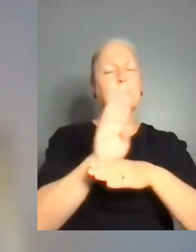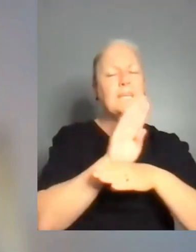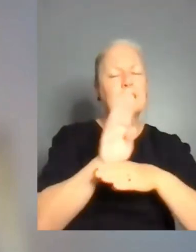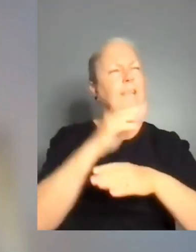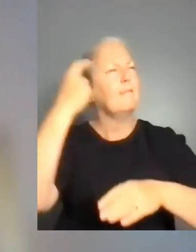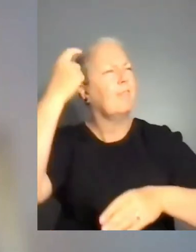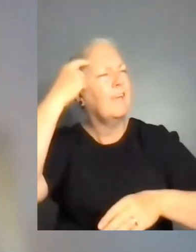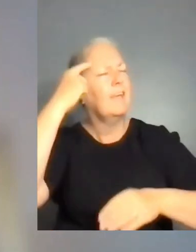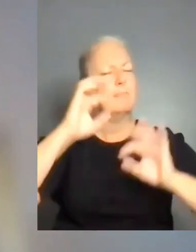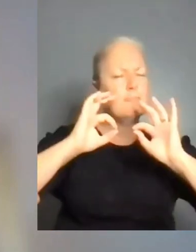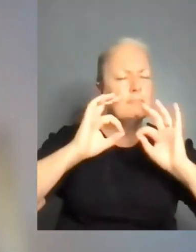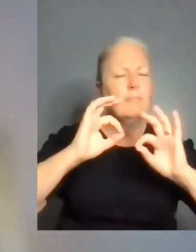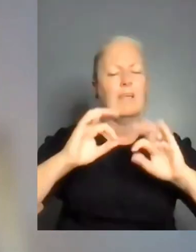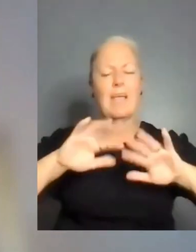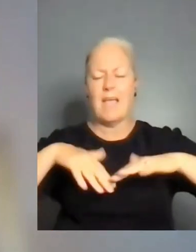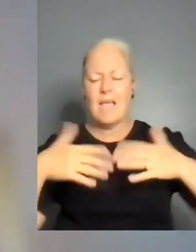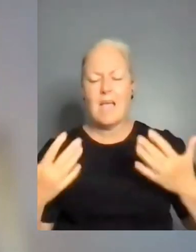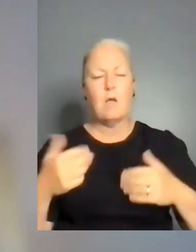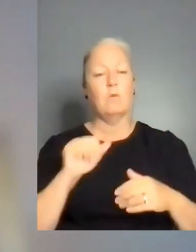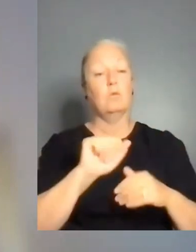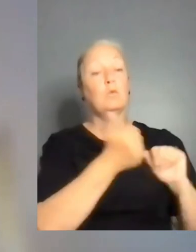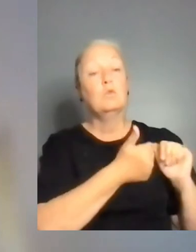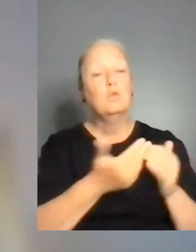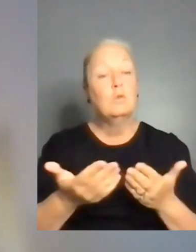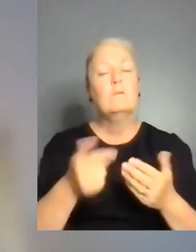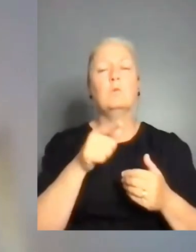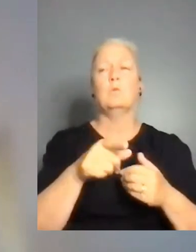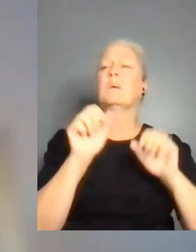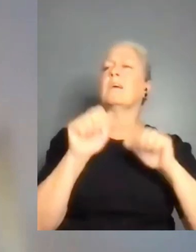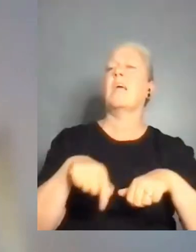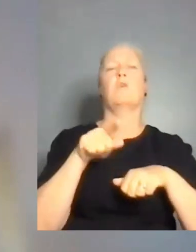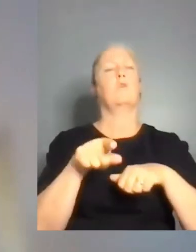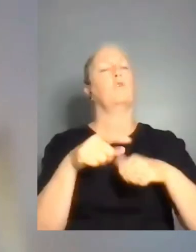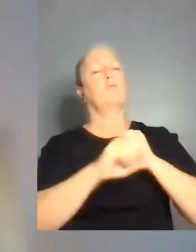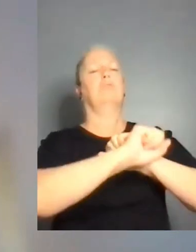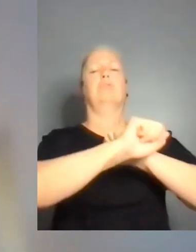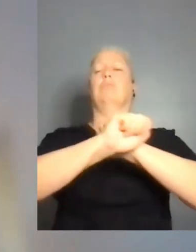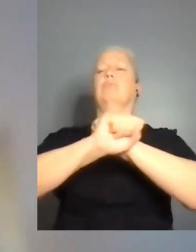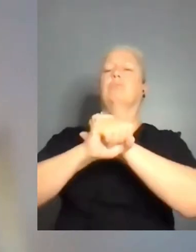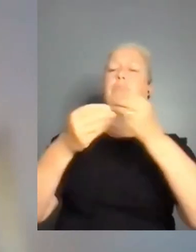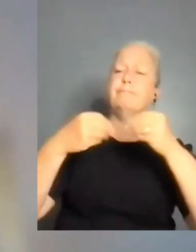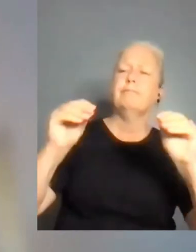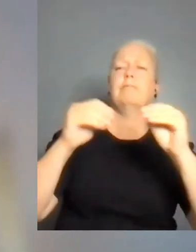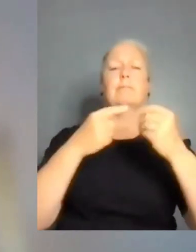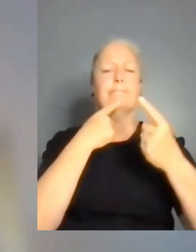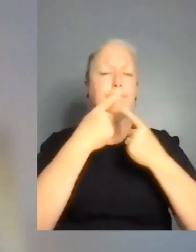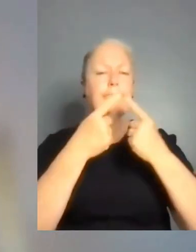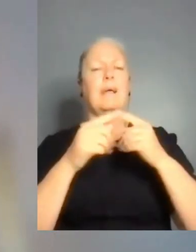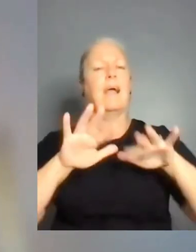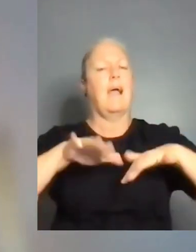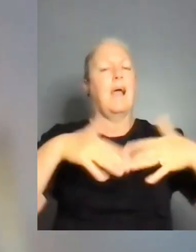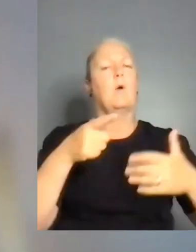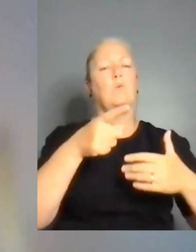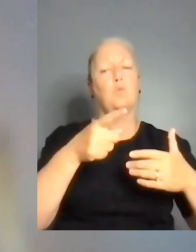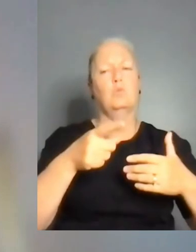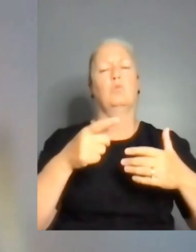services and how to mobilize the users and how to activate them. And